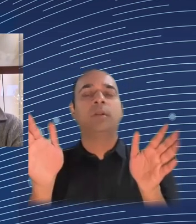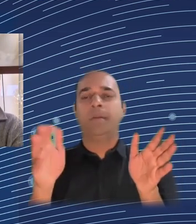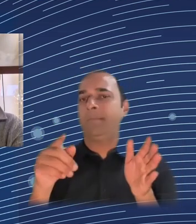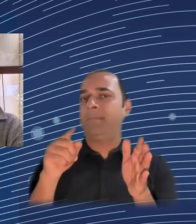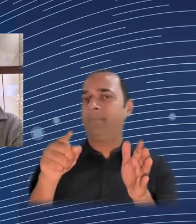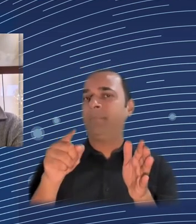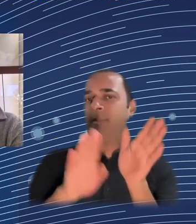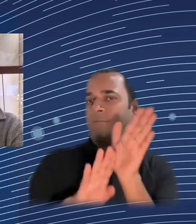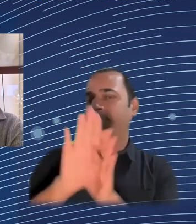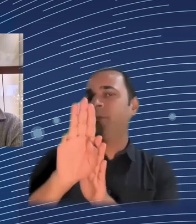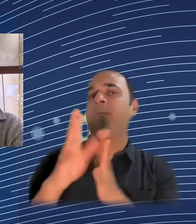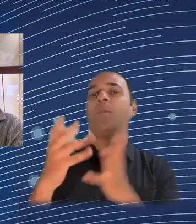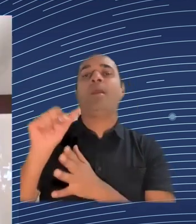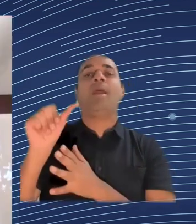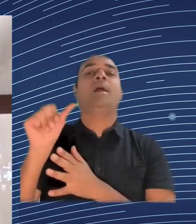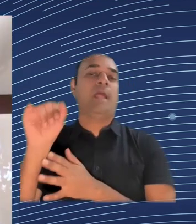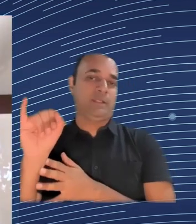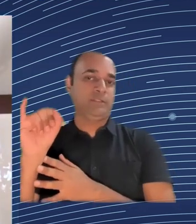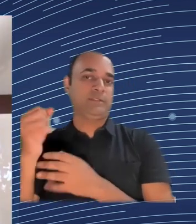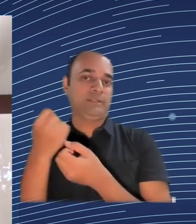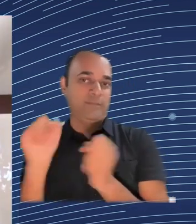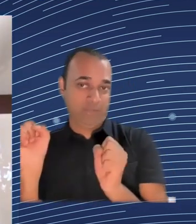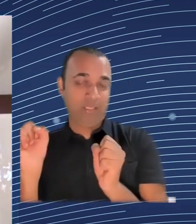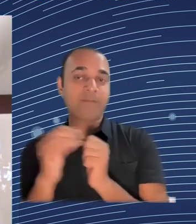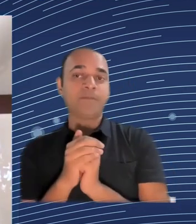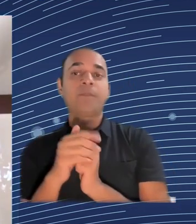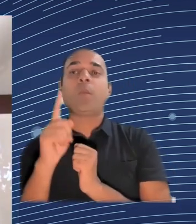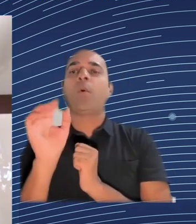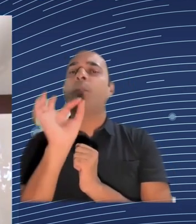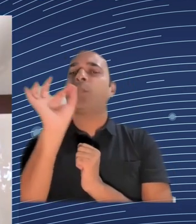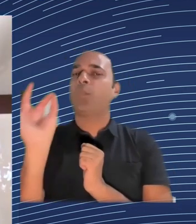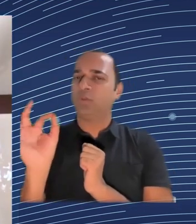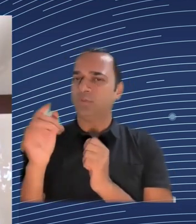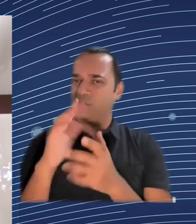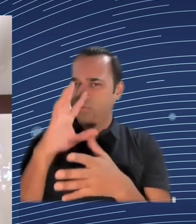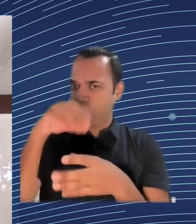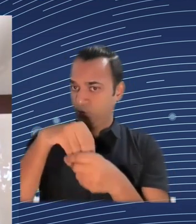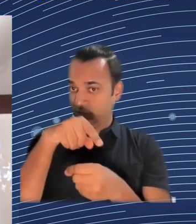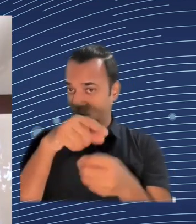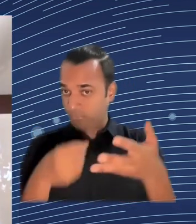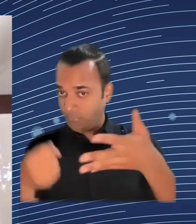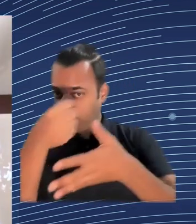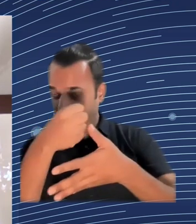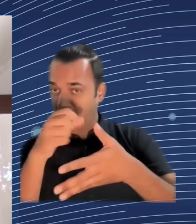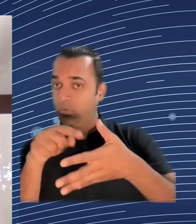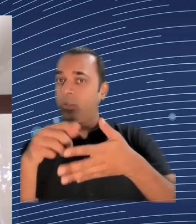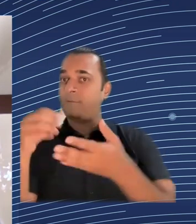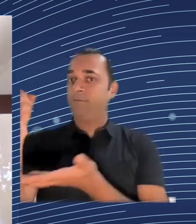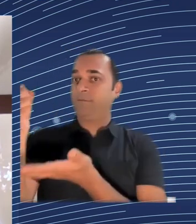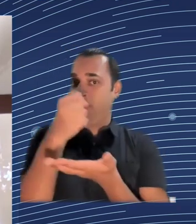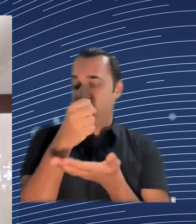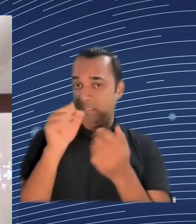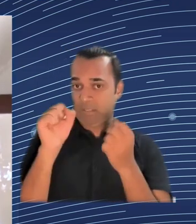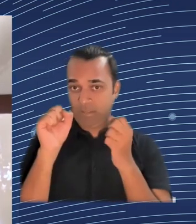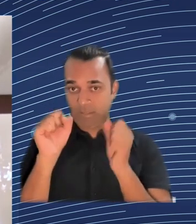should be ones where we should be able to spread productivity. I know this is not an answer to the question, but... Let me make the question a little